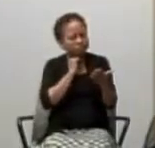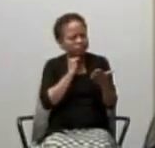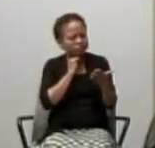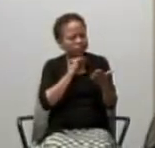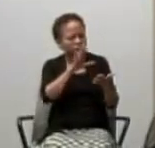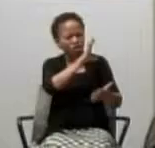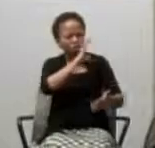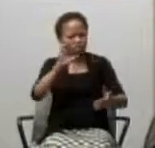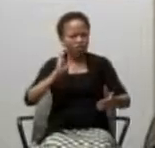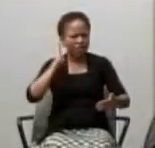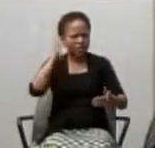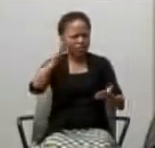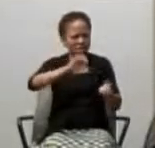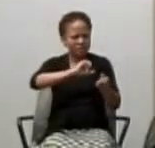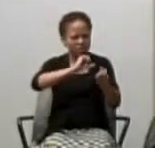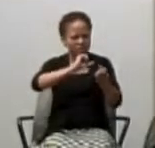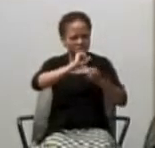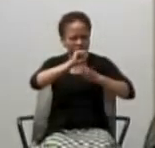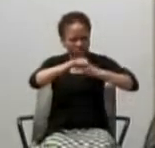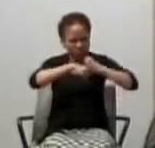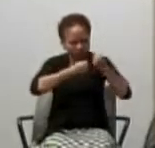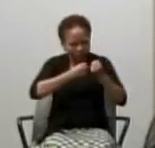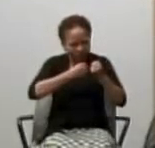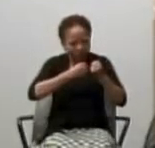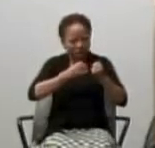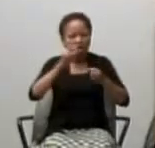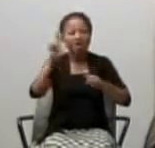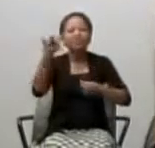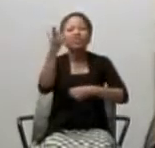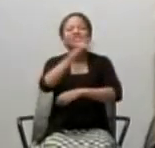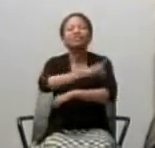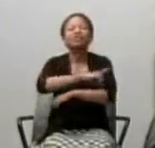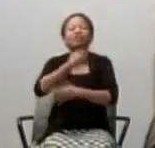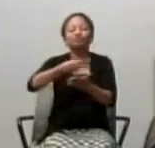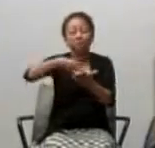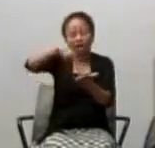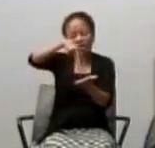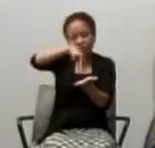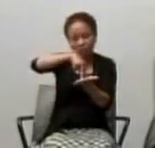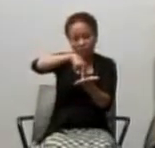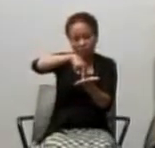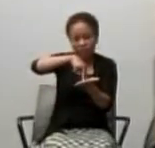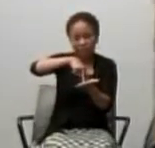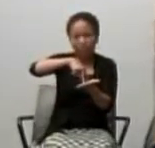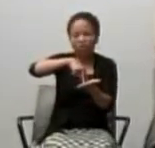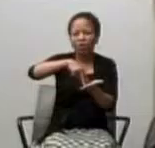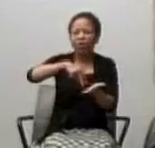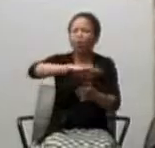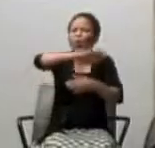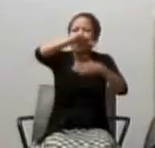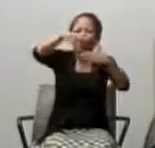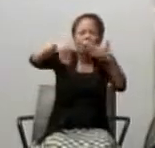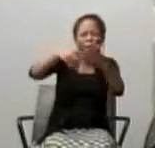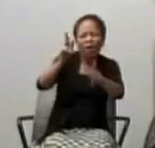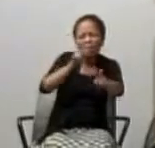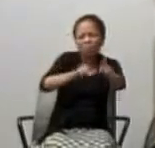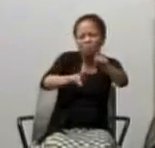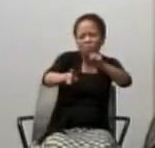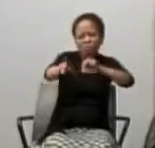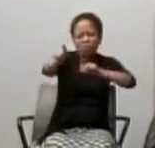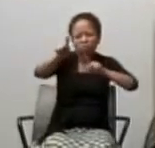and that in his name repentance would forgive us of sins would be preached to all nations. That all peoples,